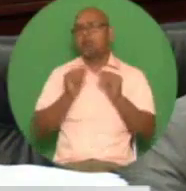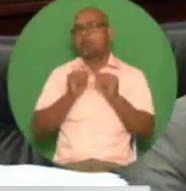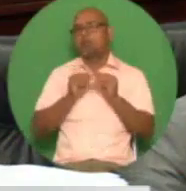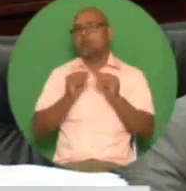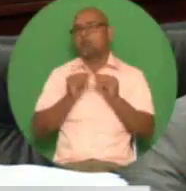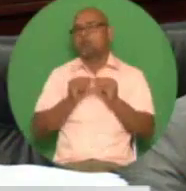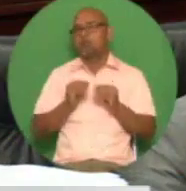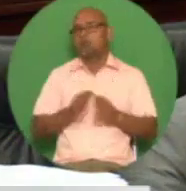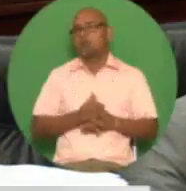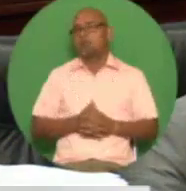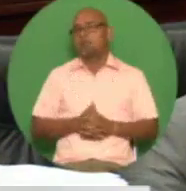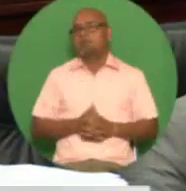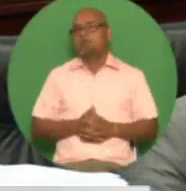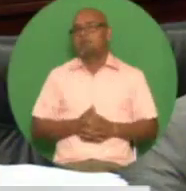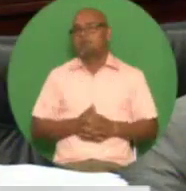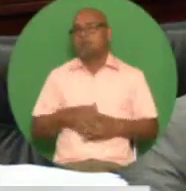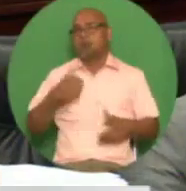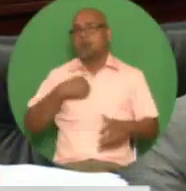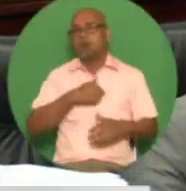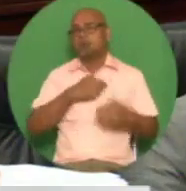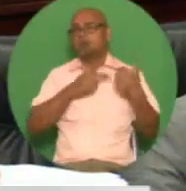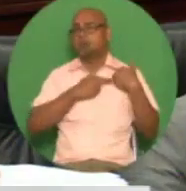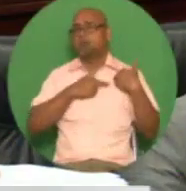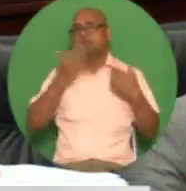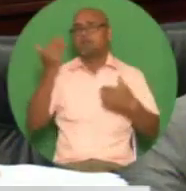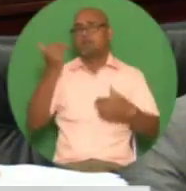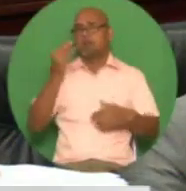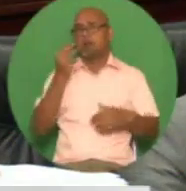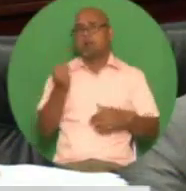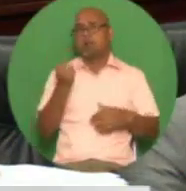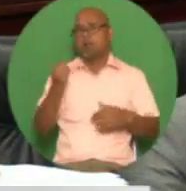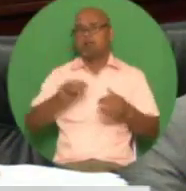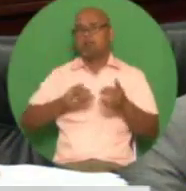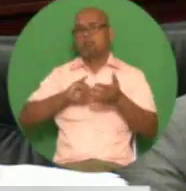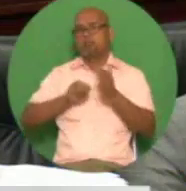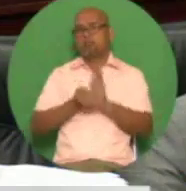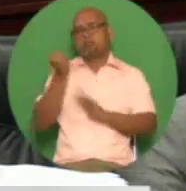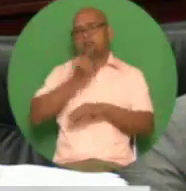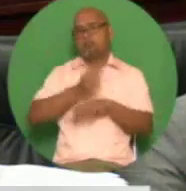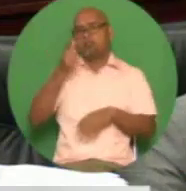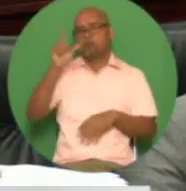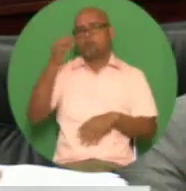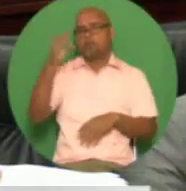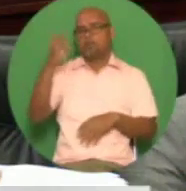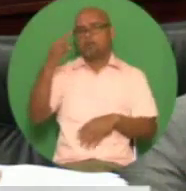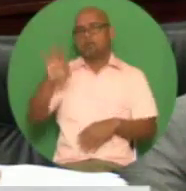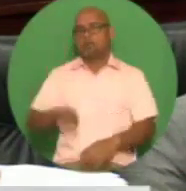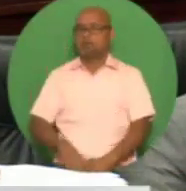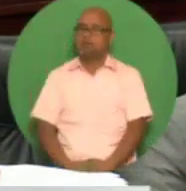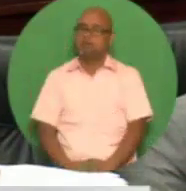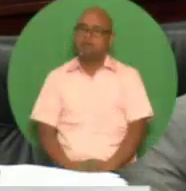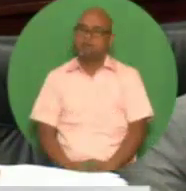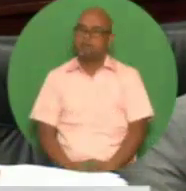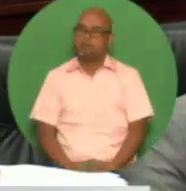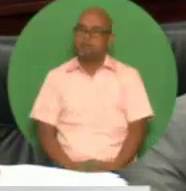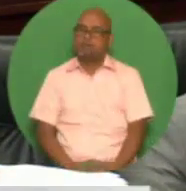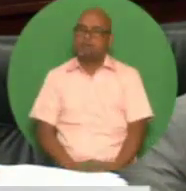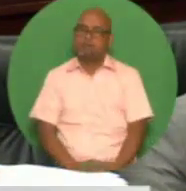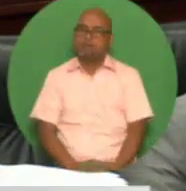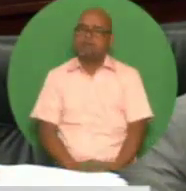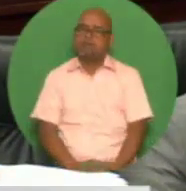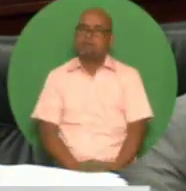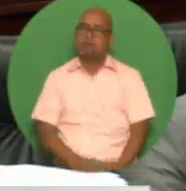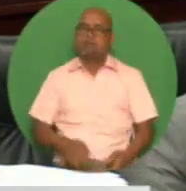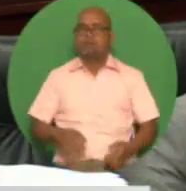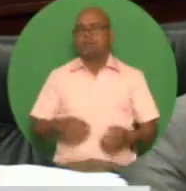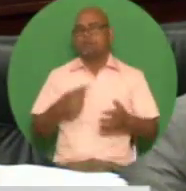15 million dollars and will take effect on january 1st 2019 madam speaker these fiscal measures